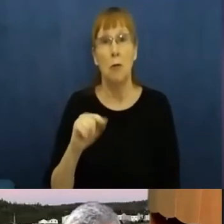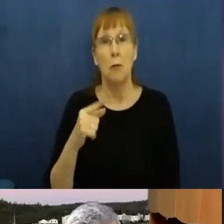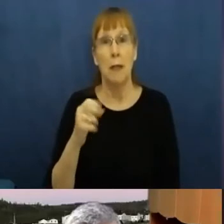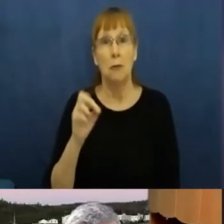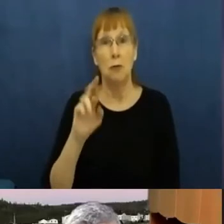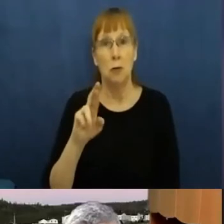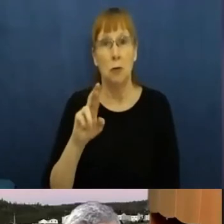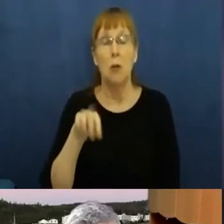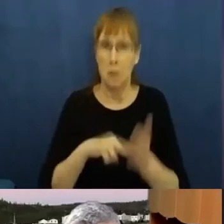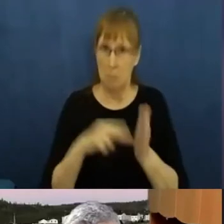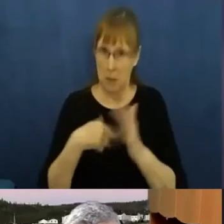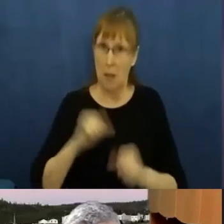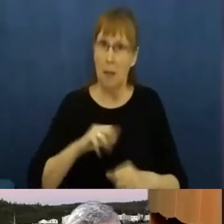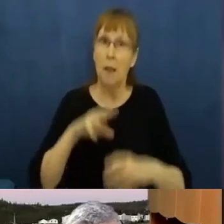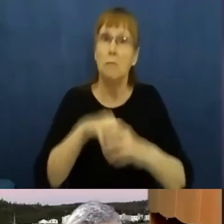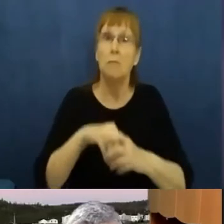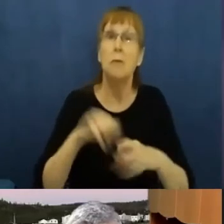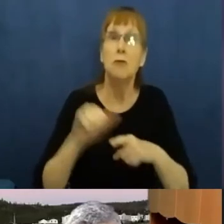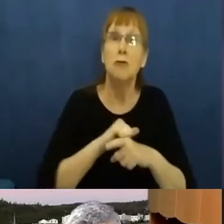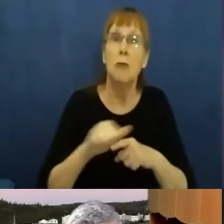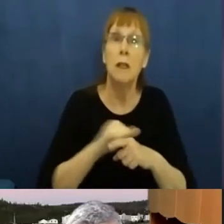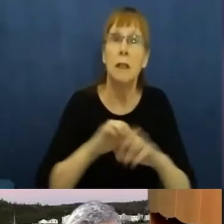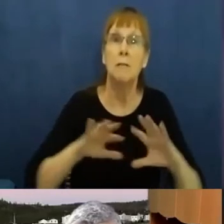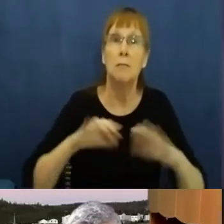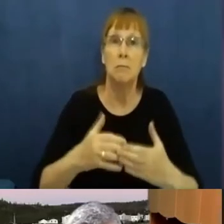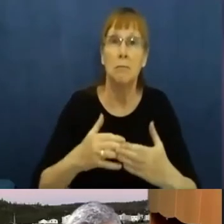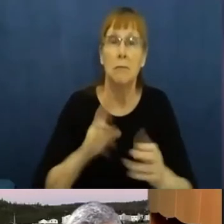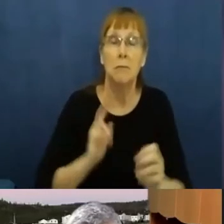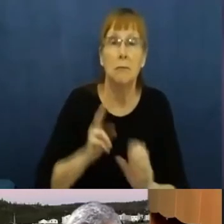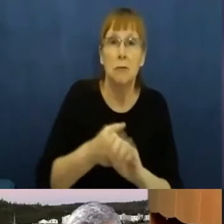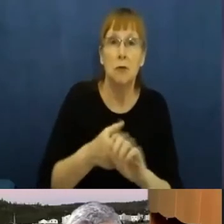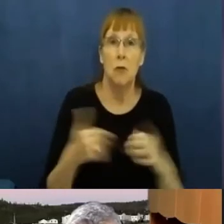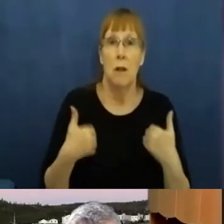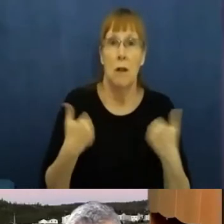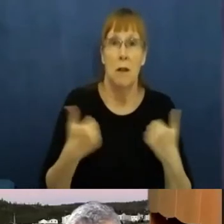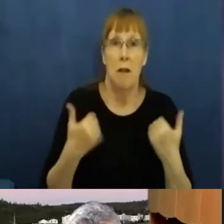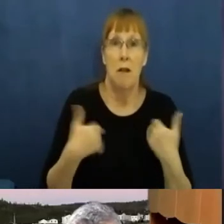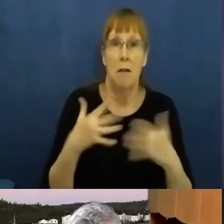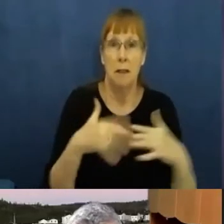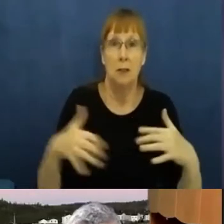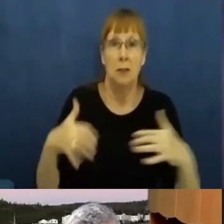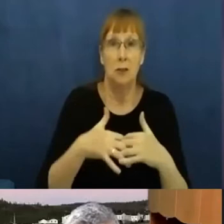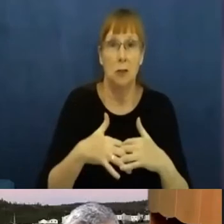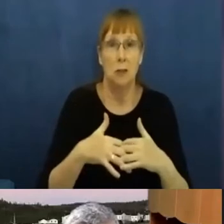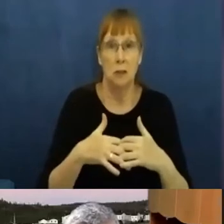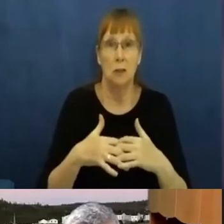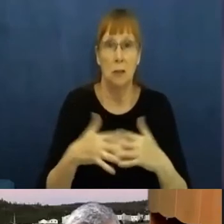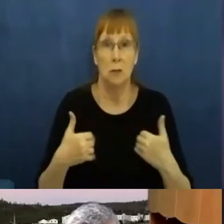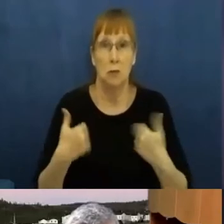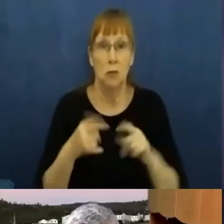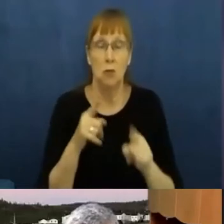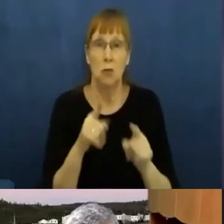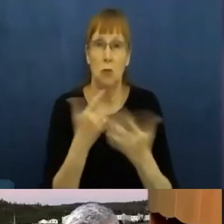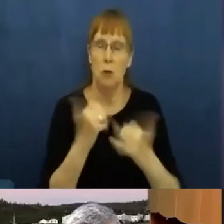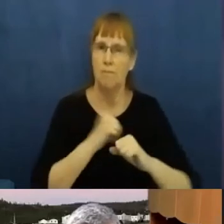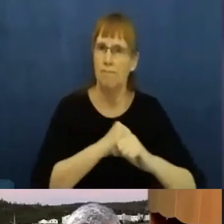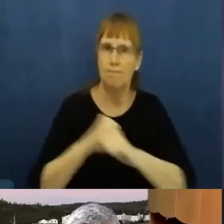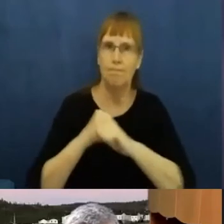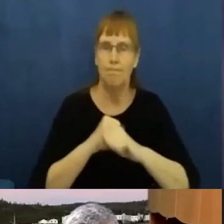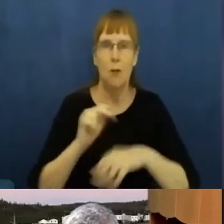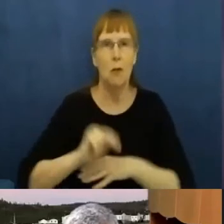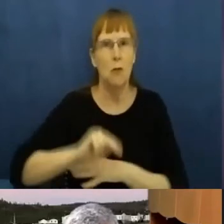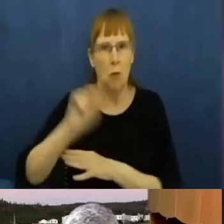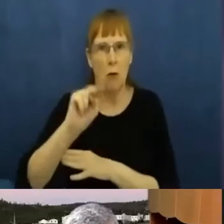Indigenous people looking to protect their nations in the North. I've seen firsthand just wonderful